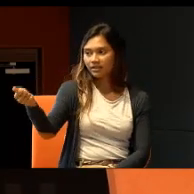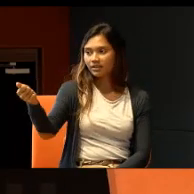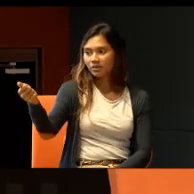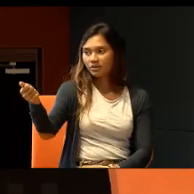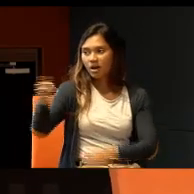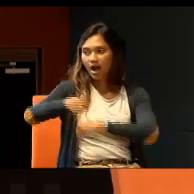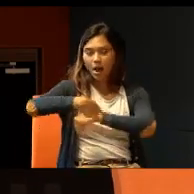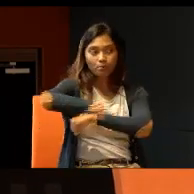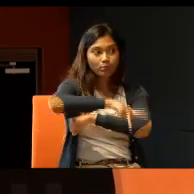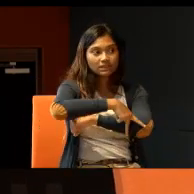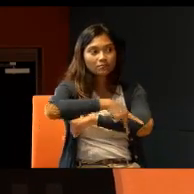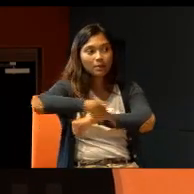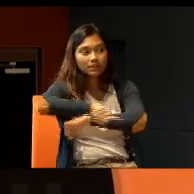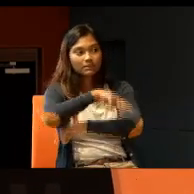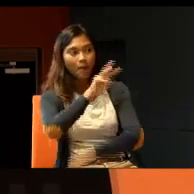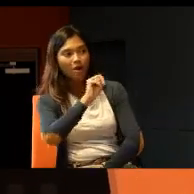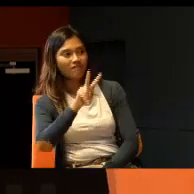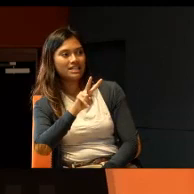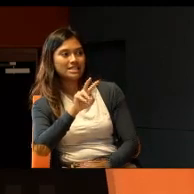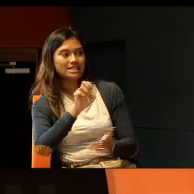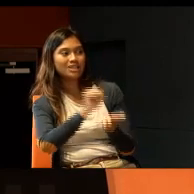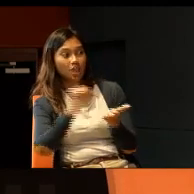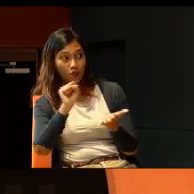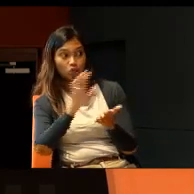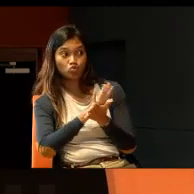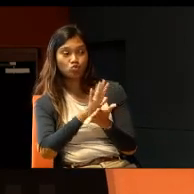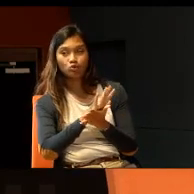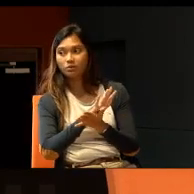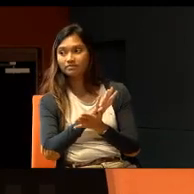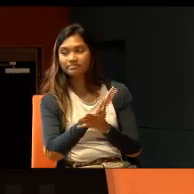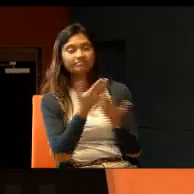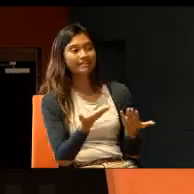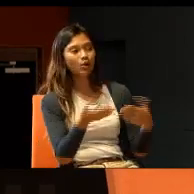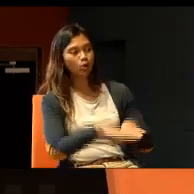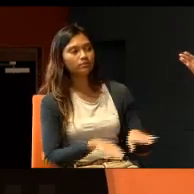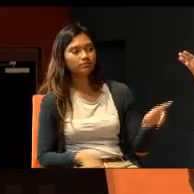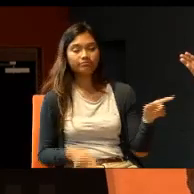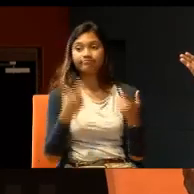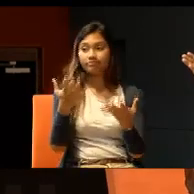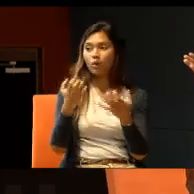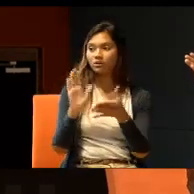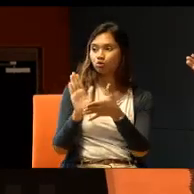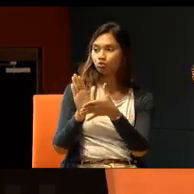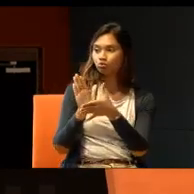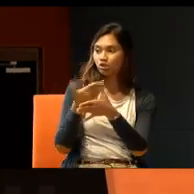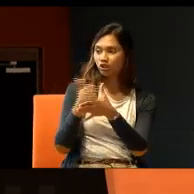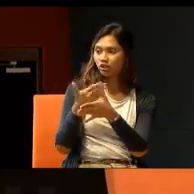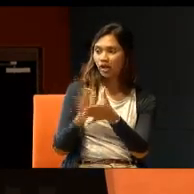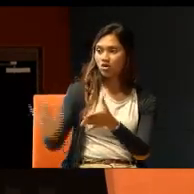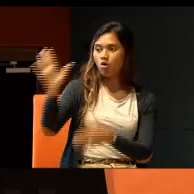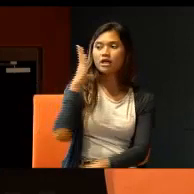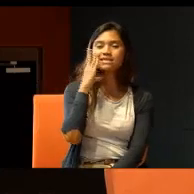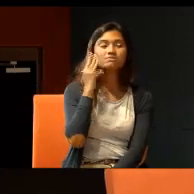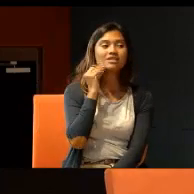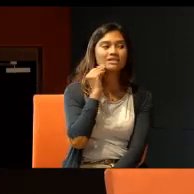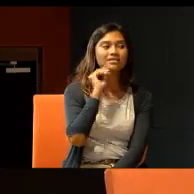principal of Mount Vernon, primary, secondary, and, you want to share, with us, Swanim, your experience,